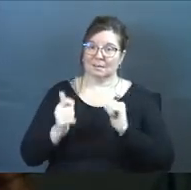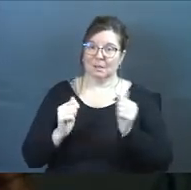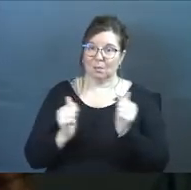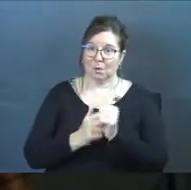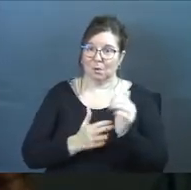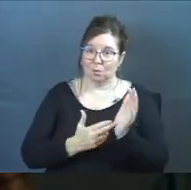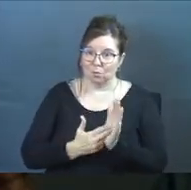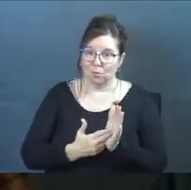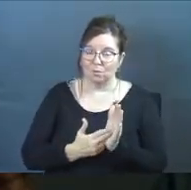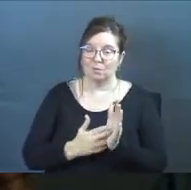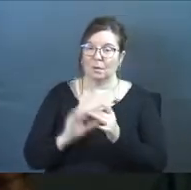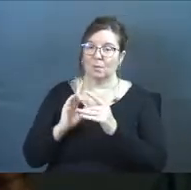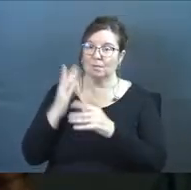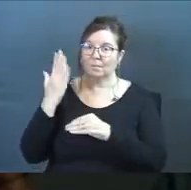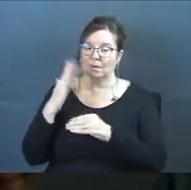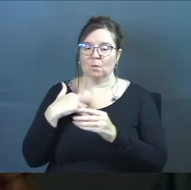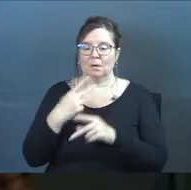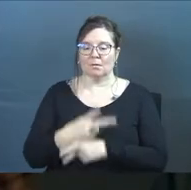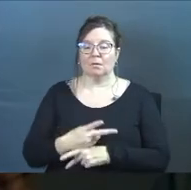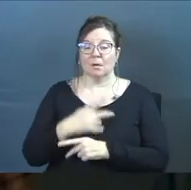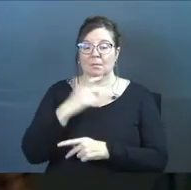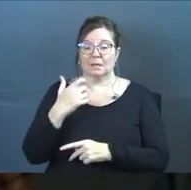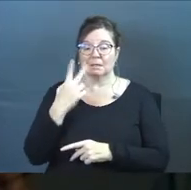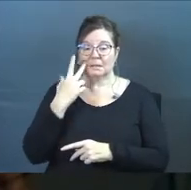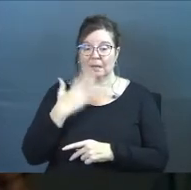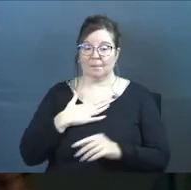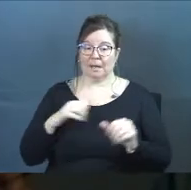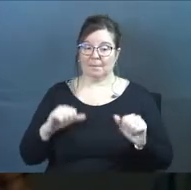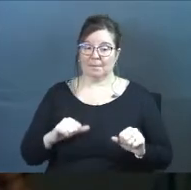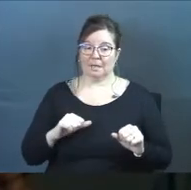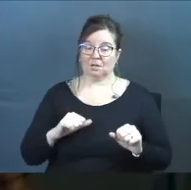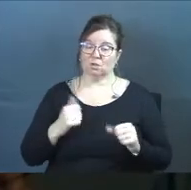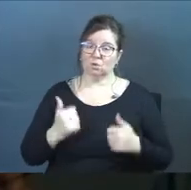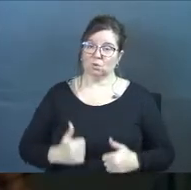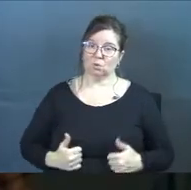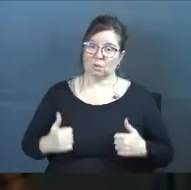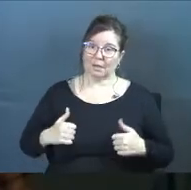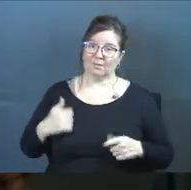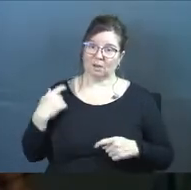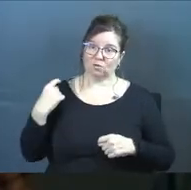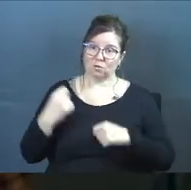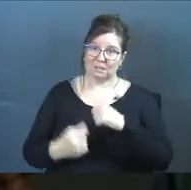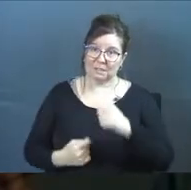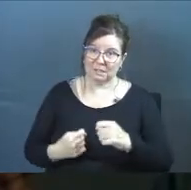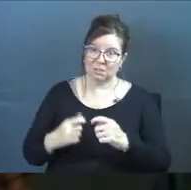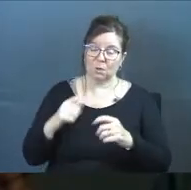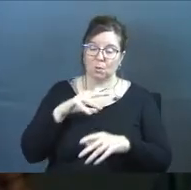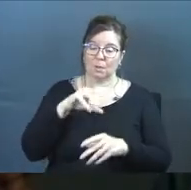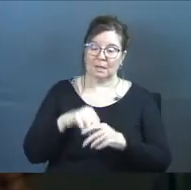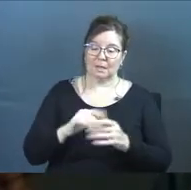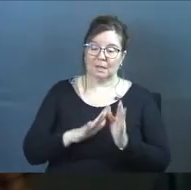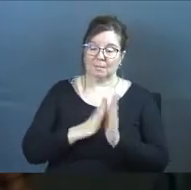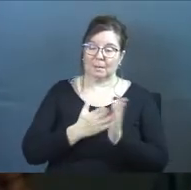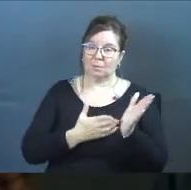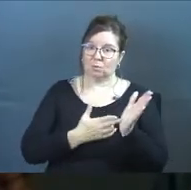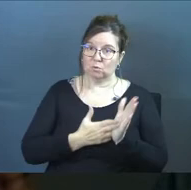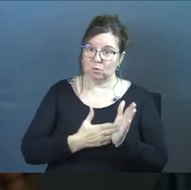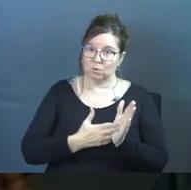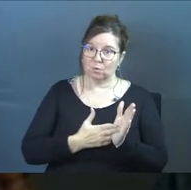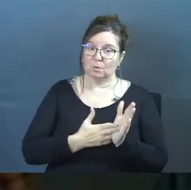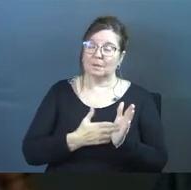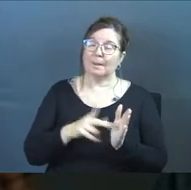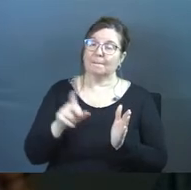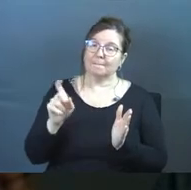And this is what we need to be careful of because, see, my ability to live out tradition within biblical truth